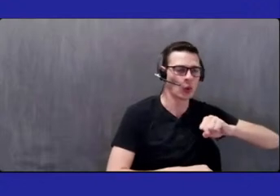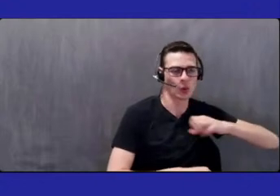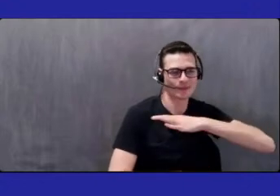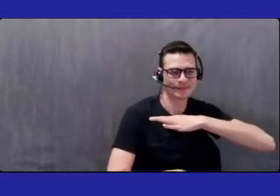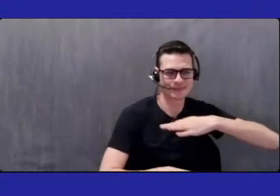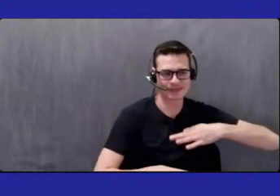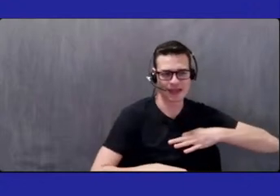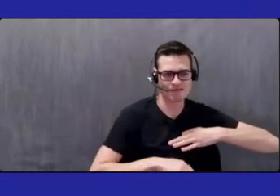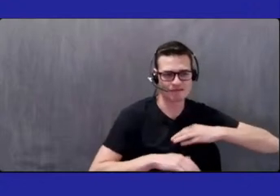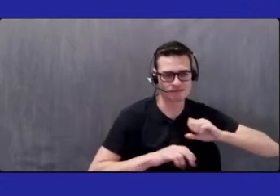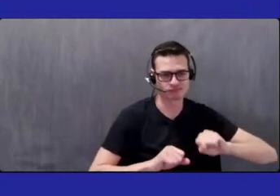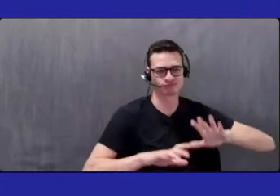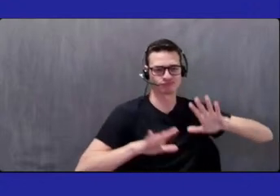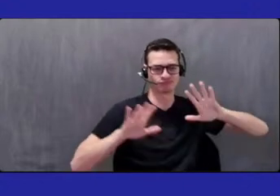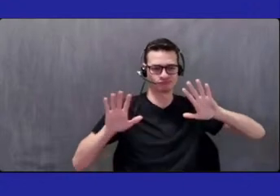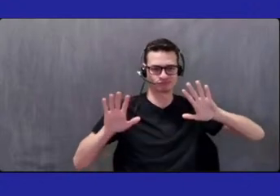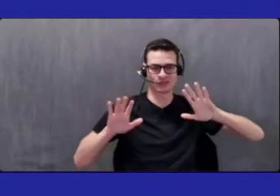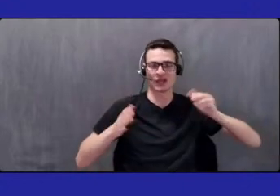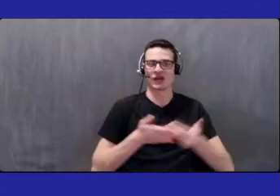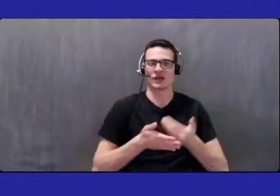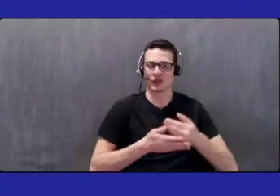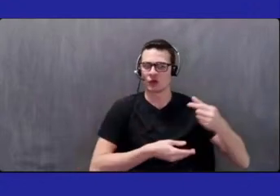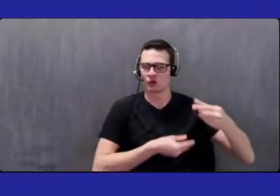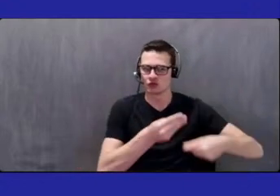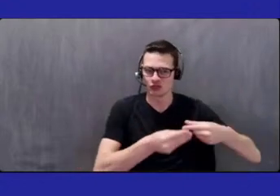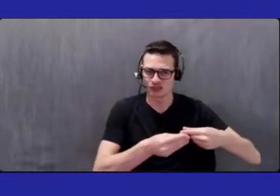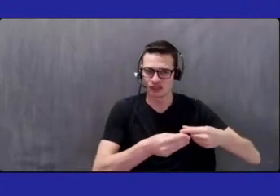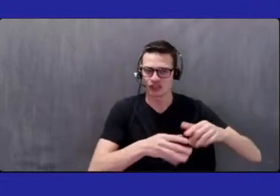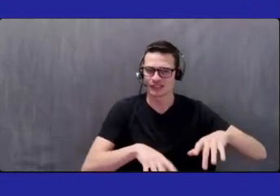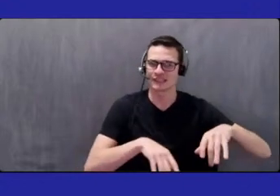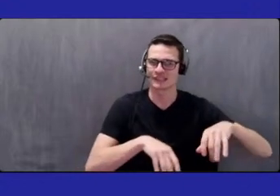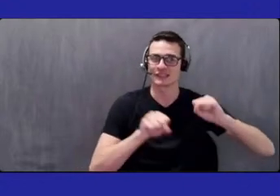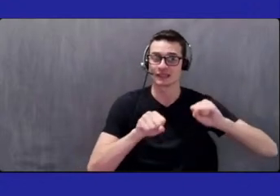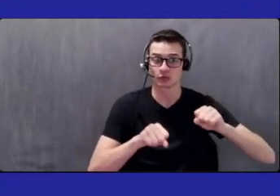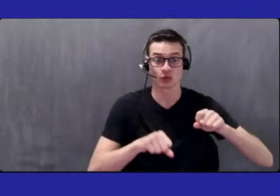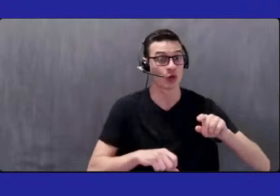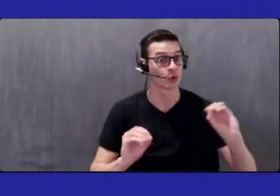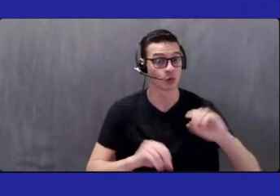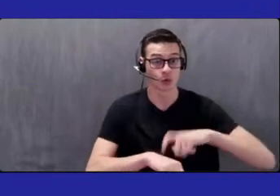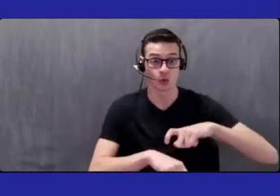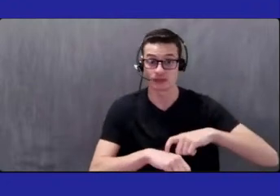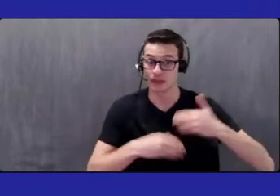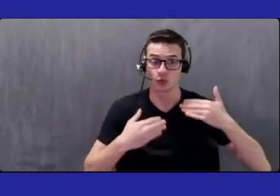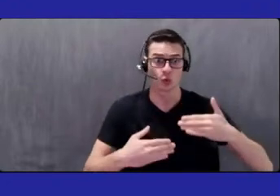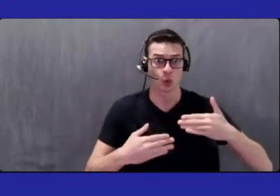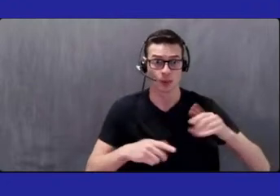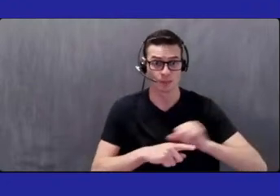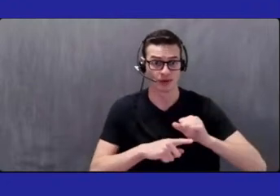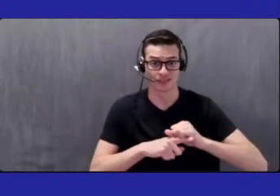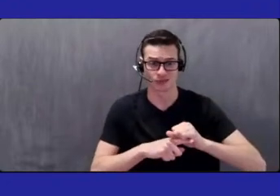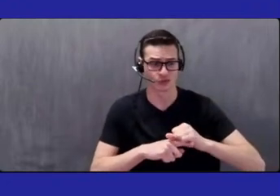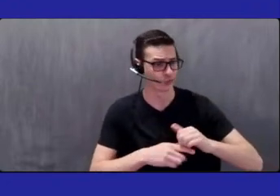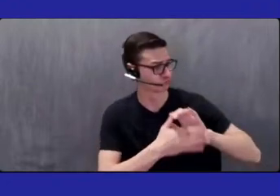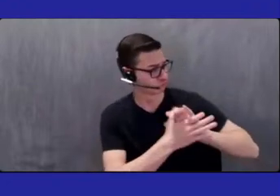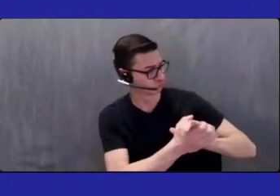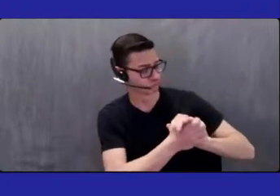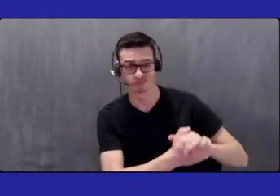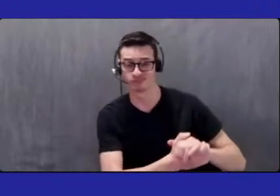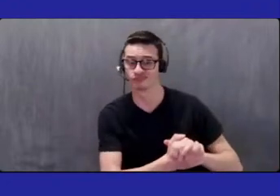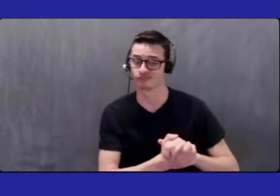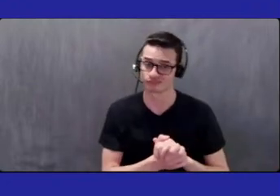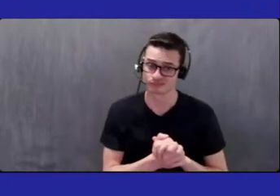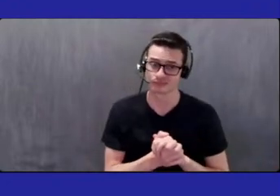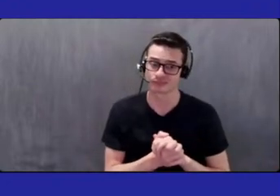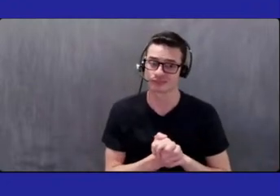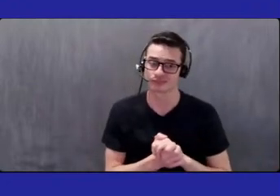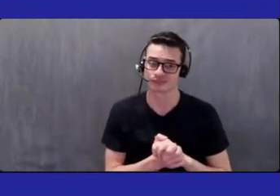leadership to our new generation. She did an outstanding job, and congratulations. Let me be sure